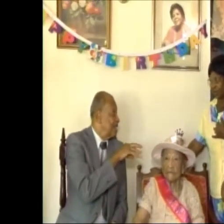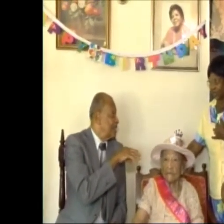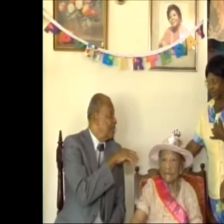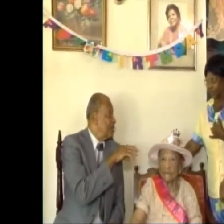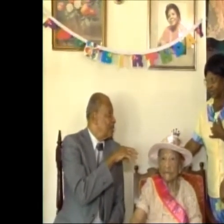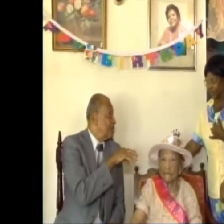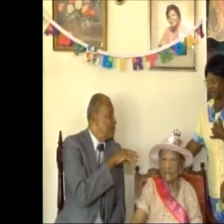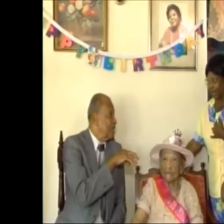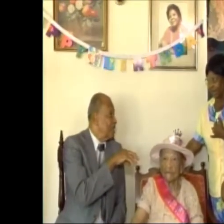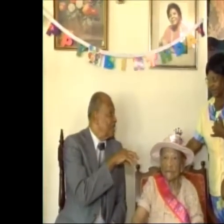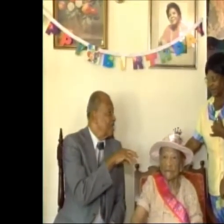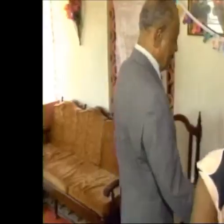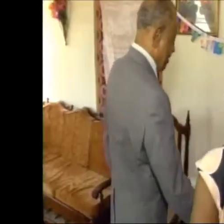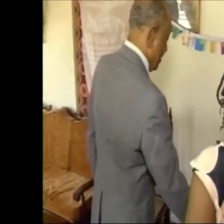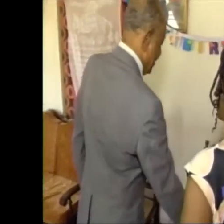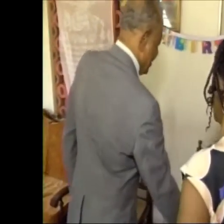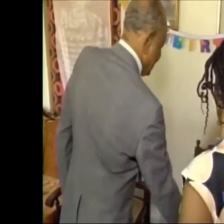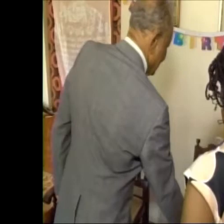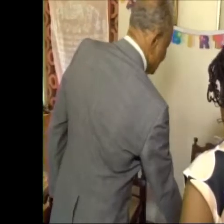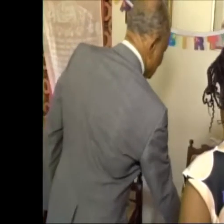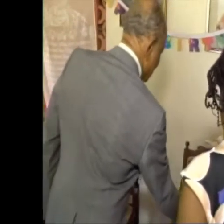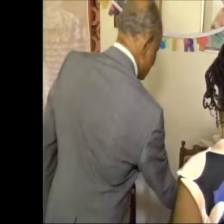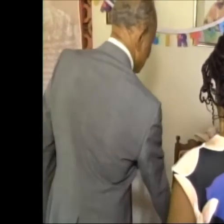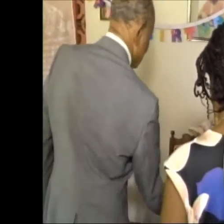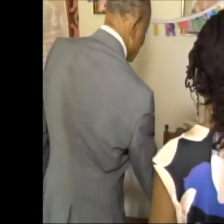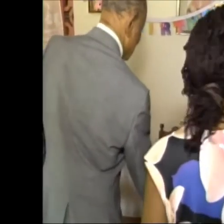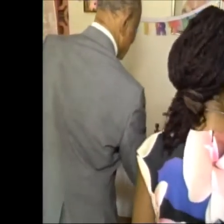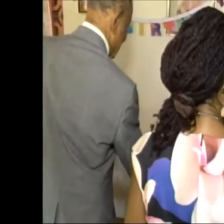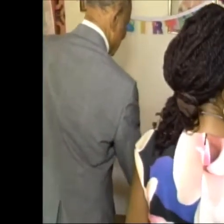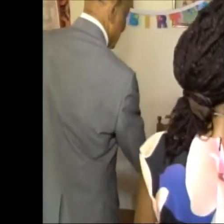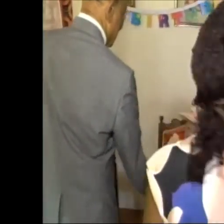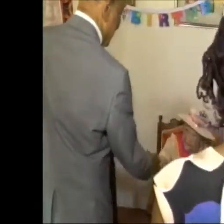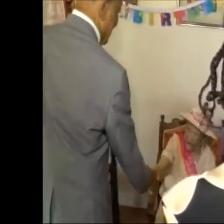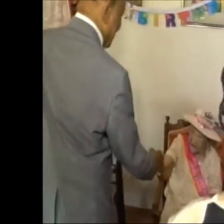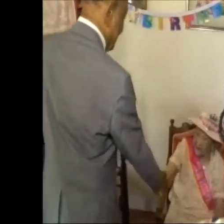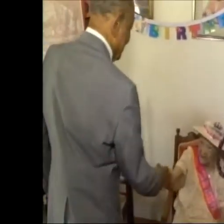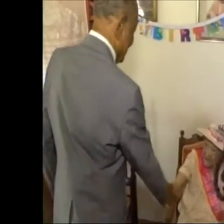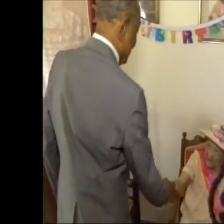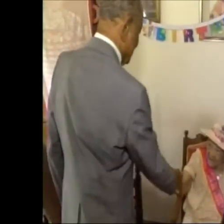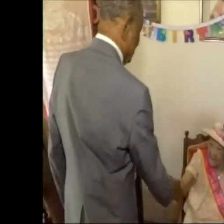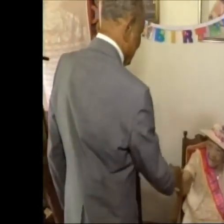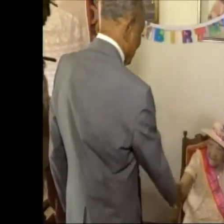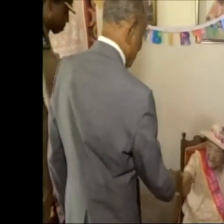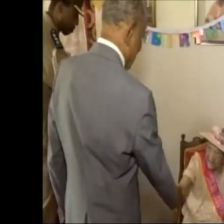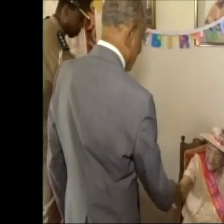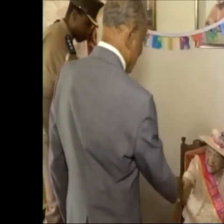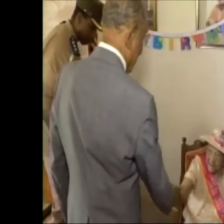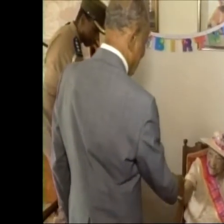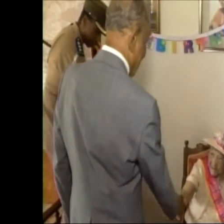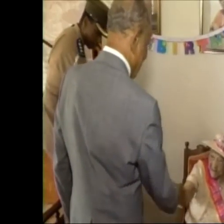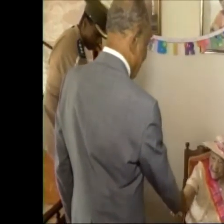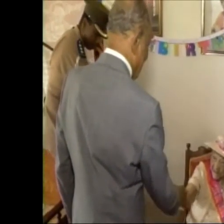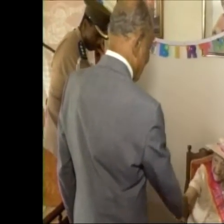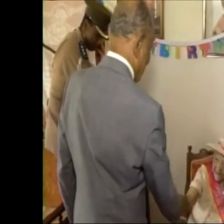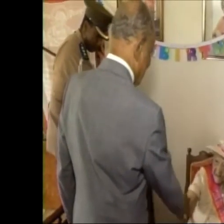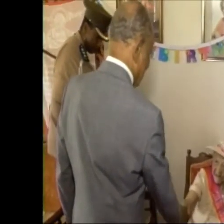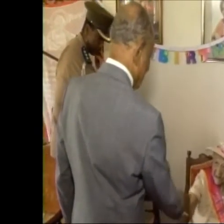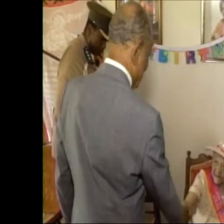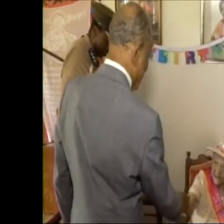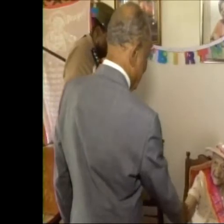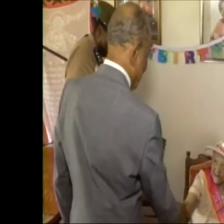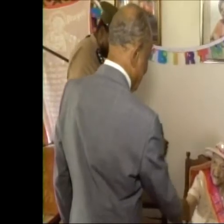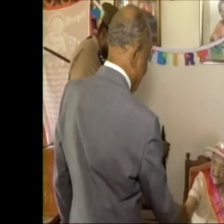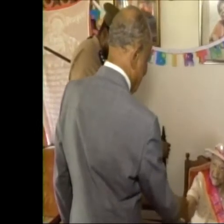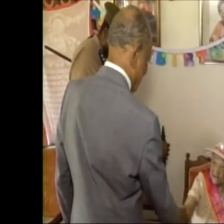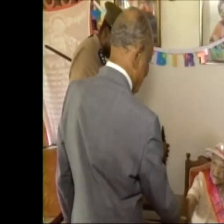known as Grand Grand to those assembled Was toasted by Acting Governor General Sir Philip Graves Also on hand for the festivities was St. James